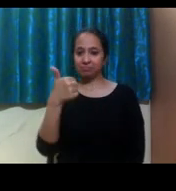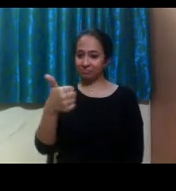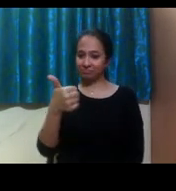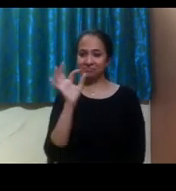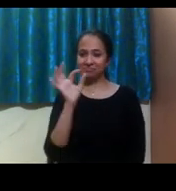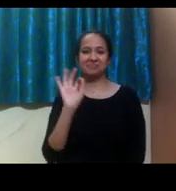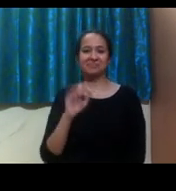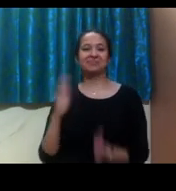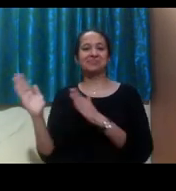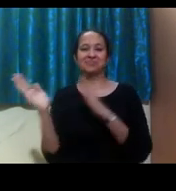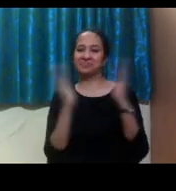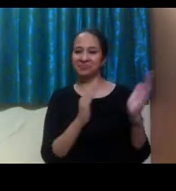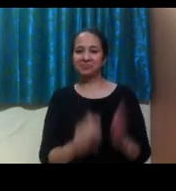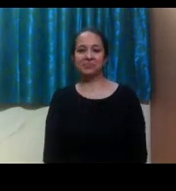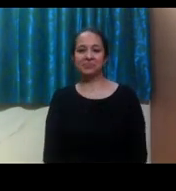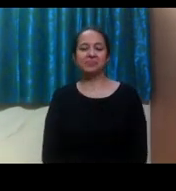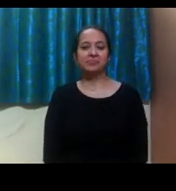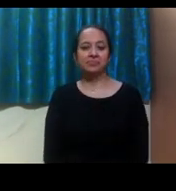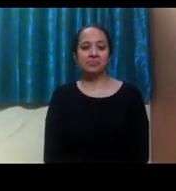next slide please.